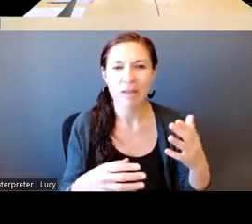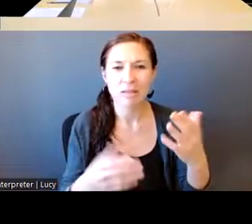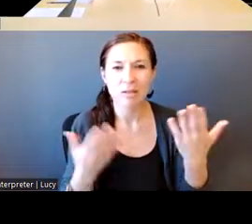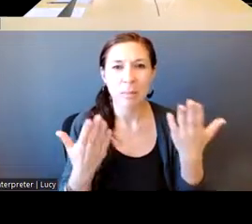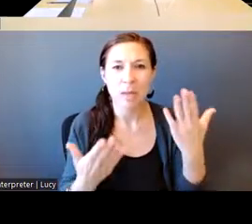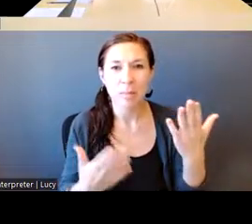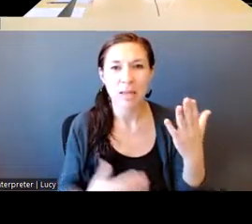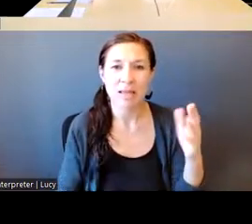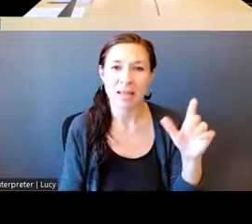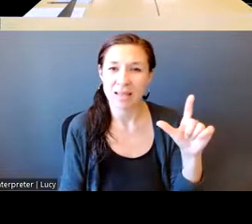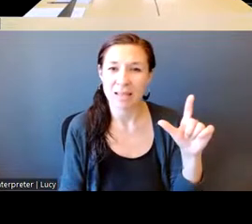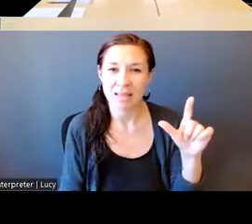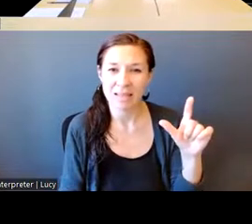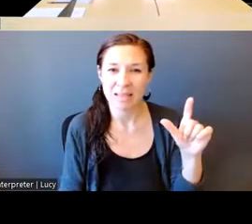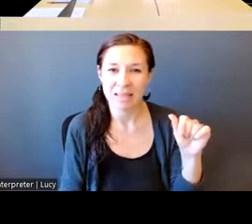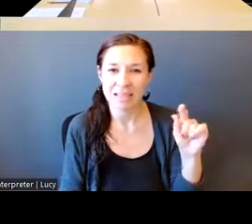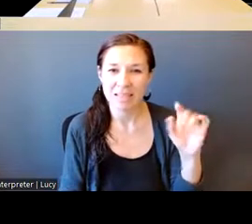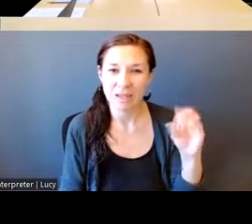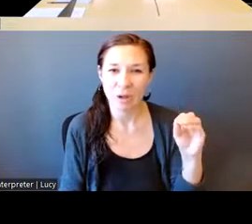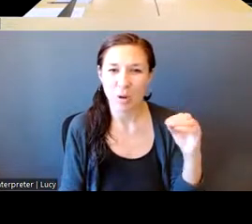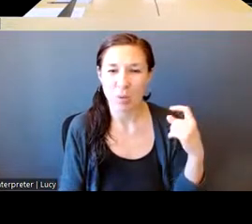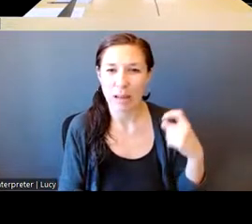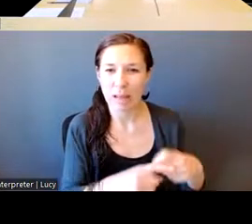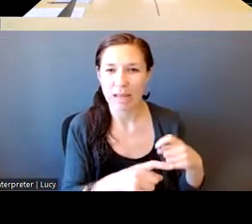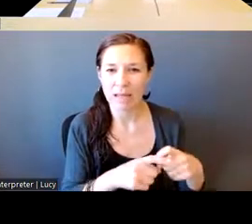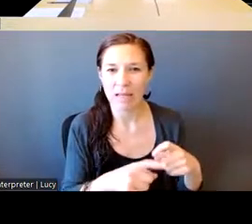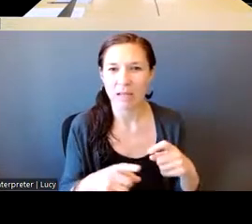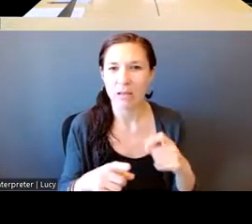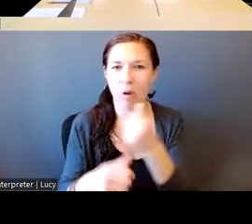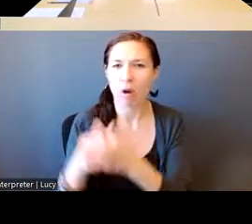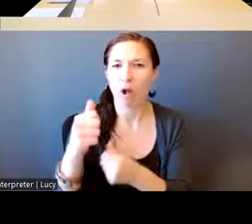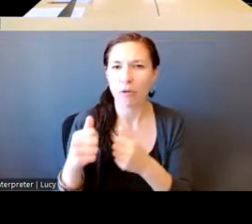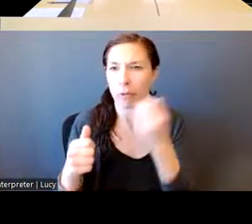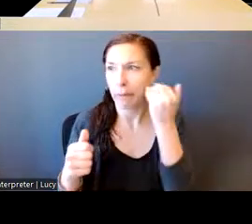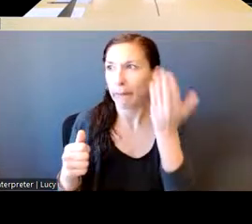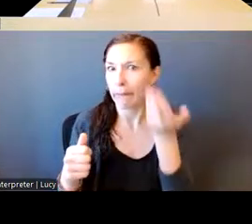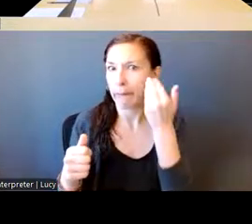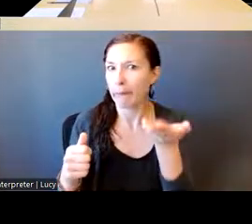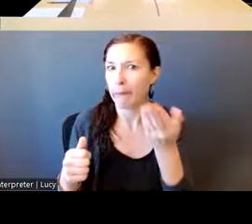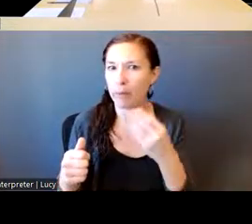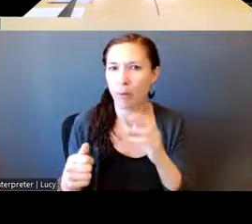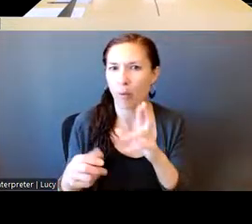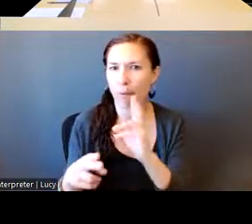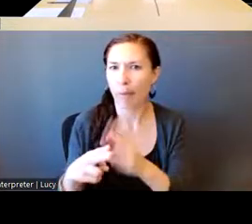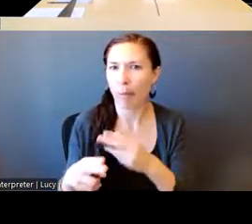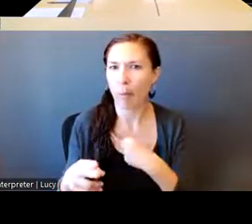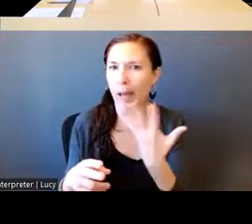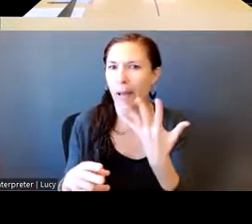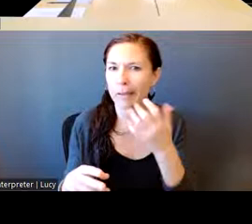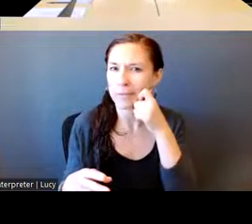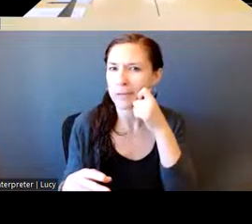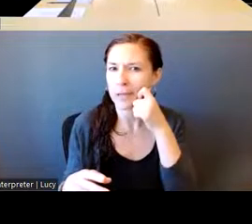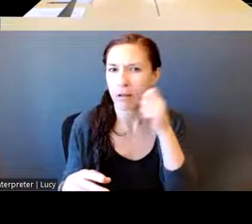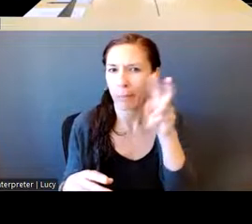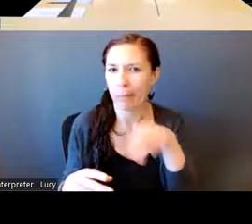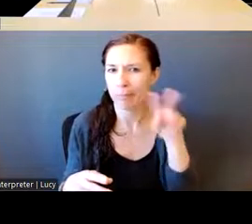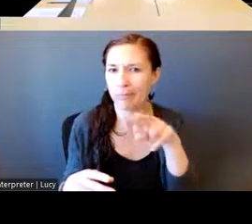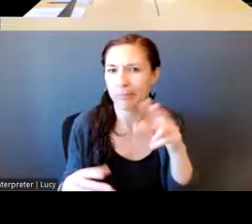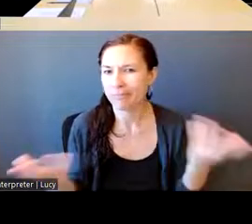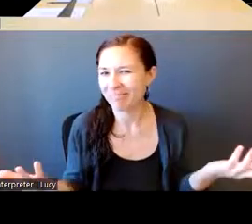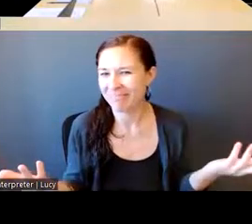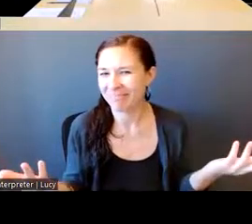falling in the unknown or white bucket. And I think what, what that does sometimes is kind of this, um,